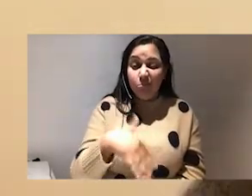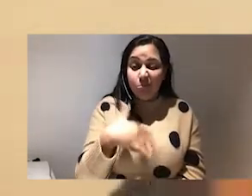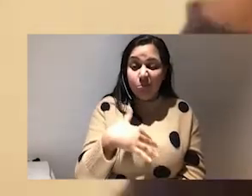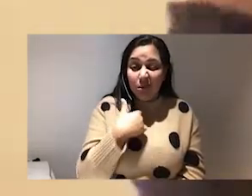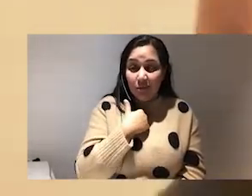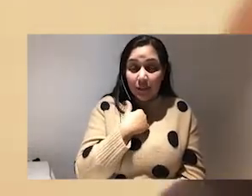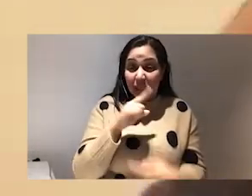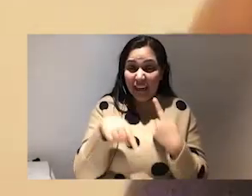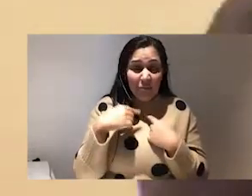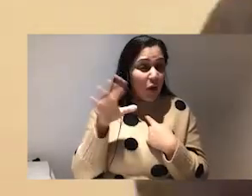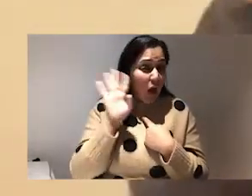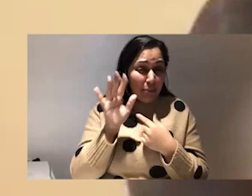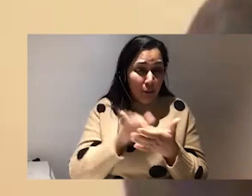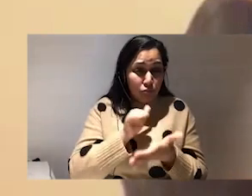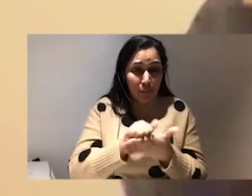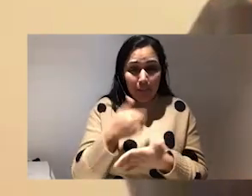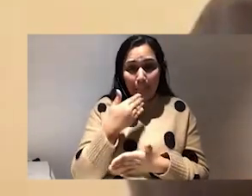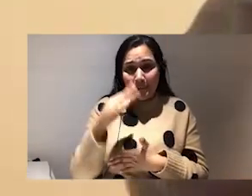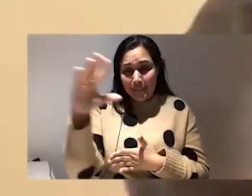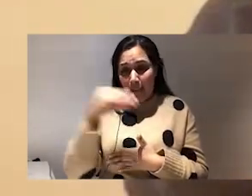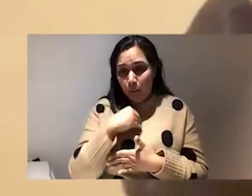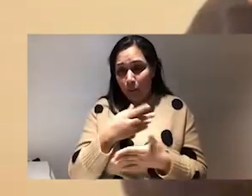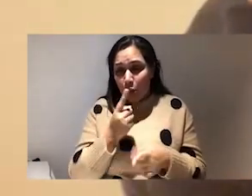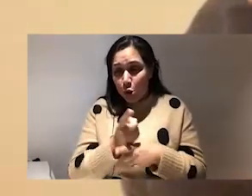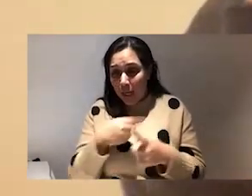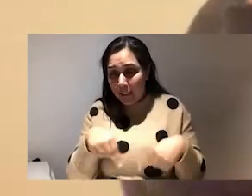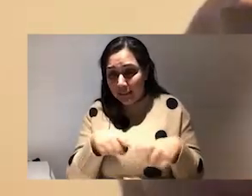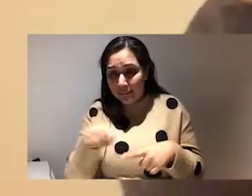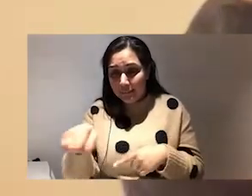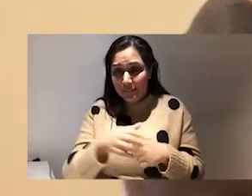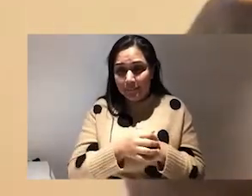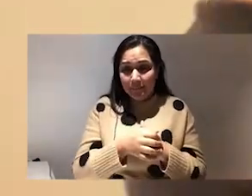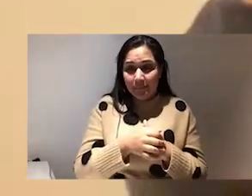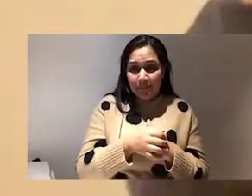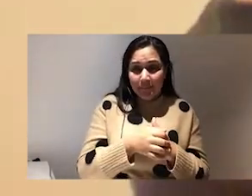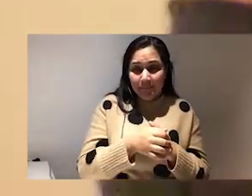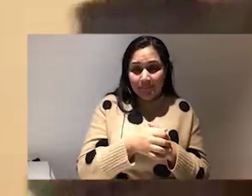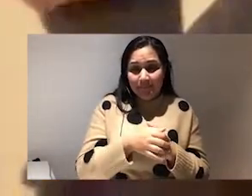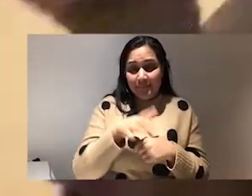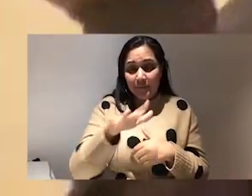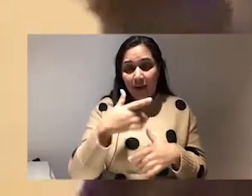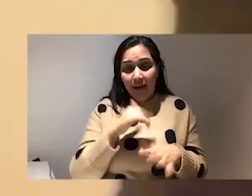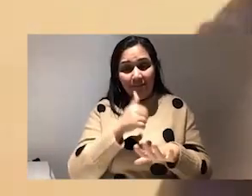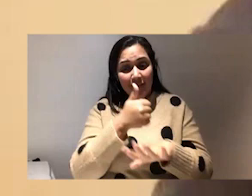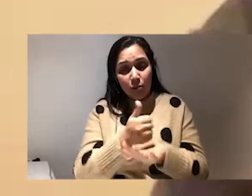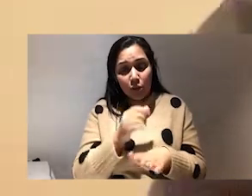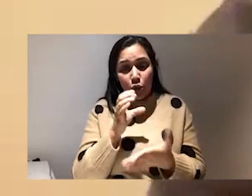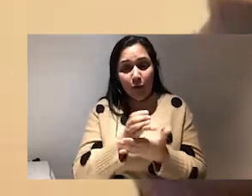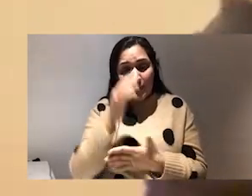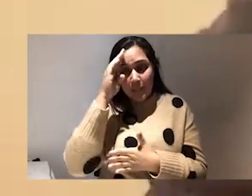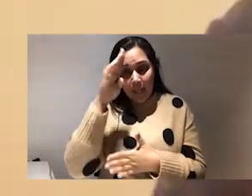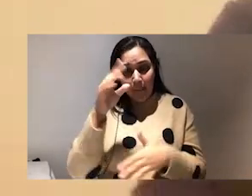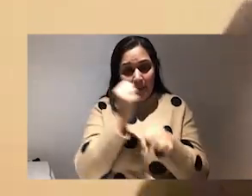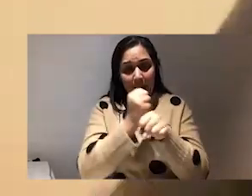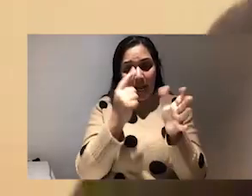you can't hear me properly, just say so in the chat. But yeah, I founded a charity called Glitch back in